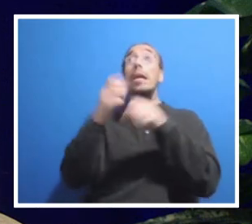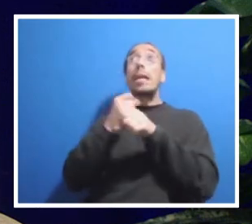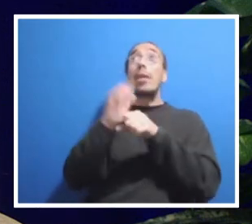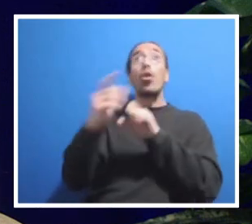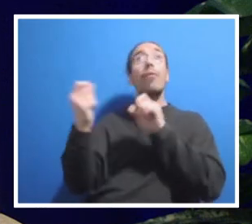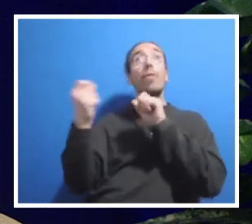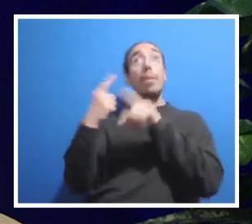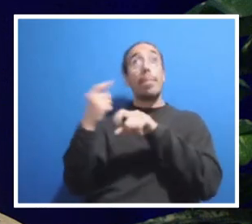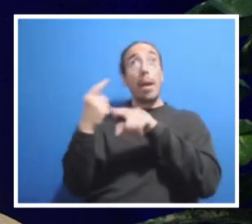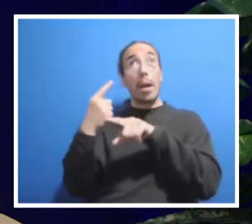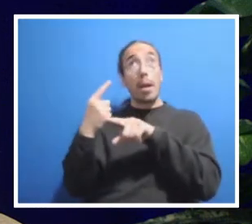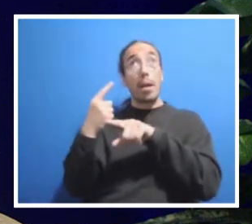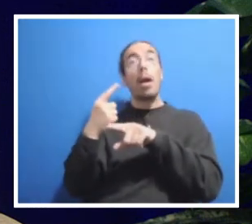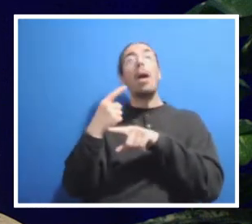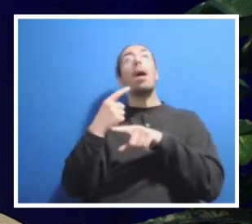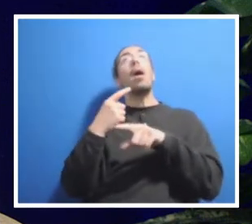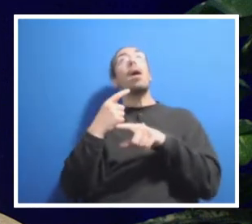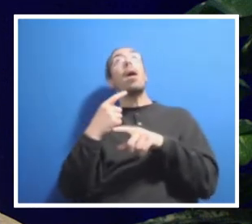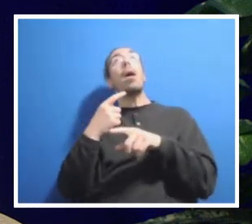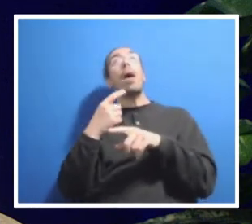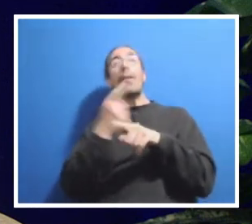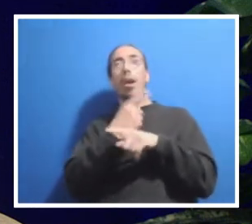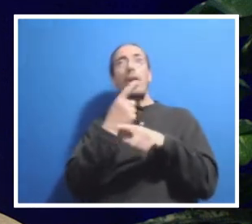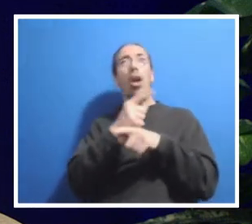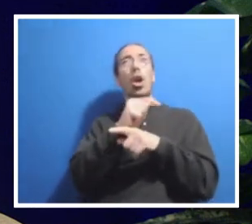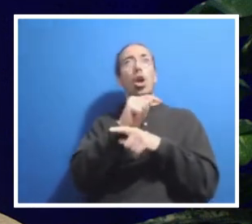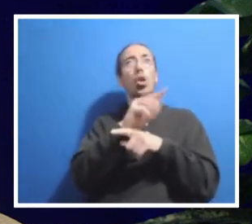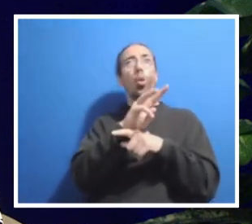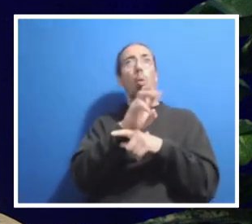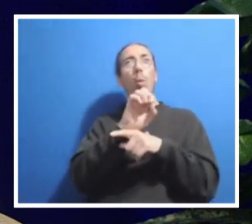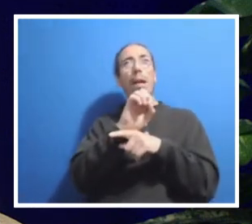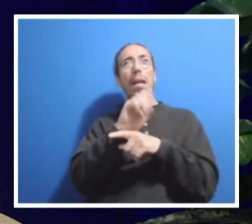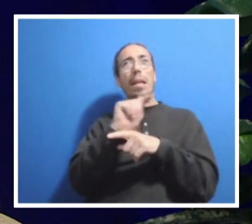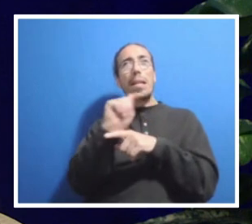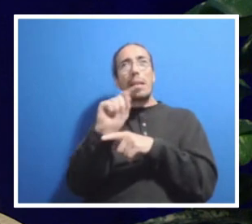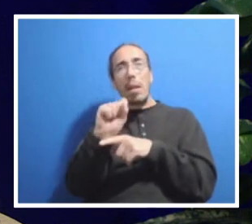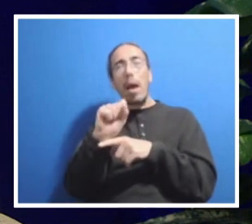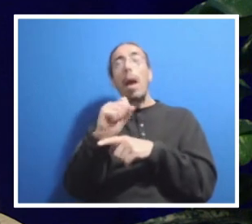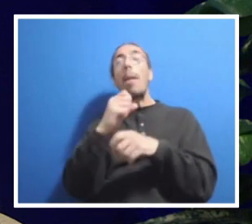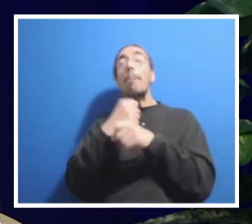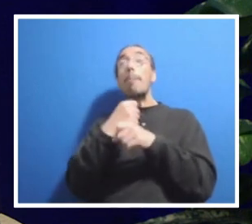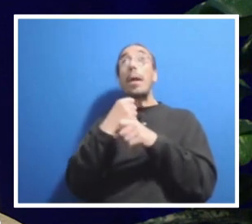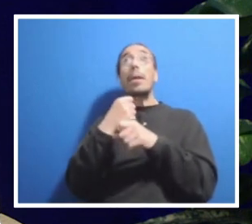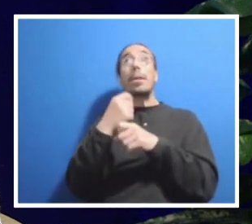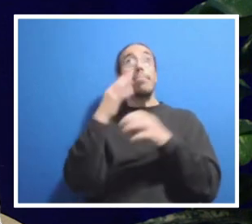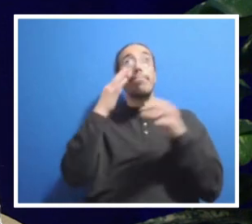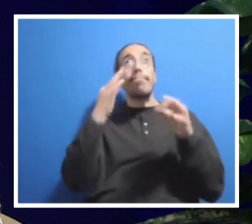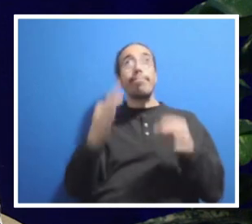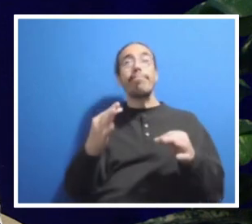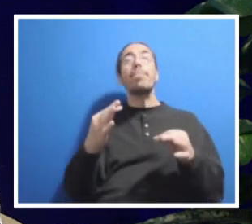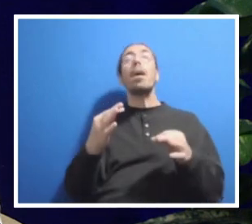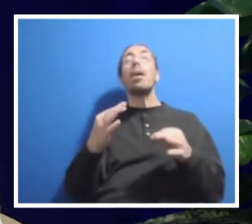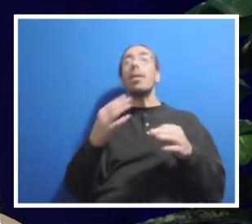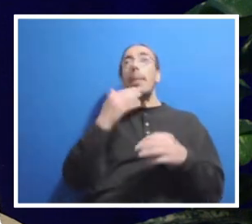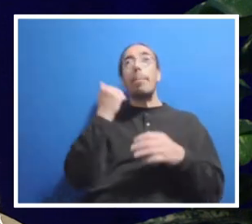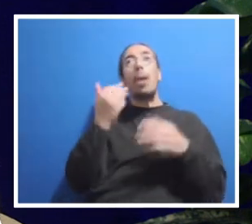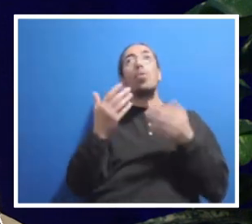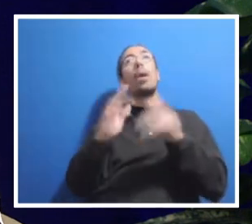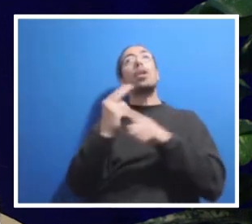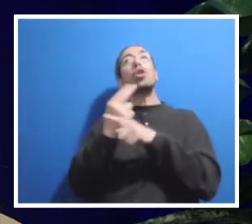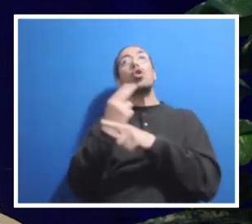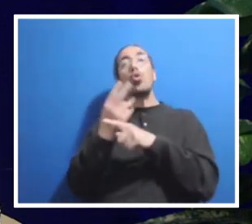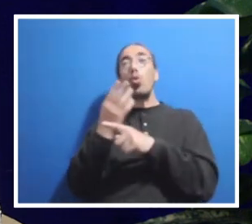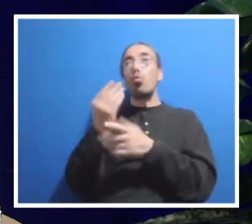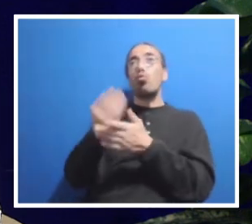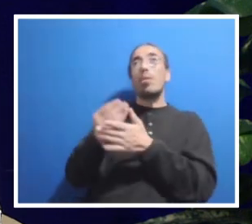tweaks, and then give those allocations out to the units so that they can then decide the best way to use those resources along